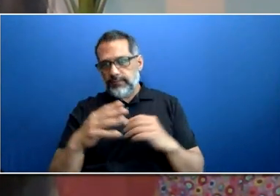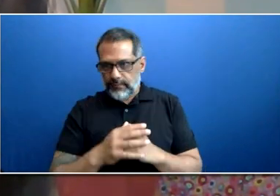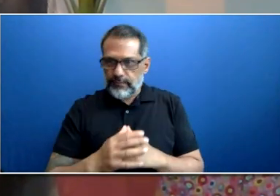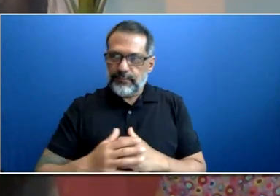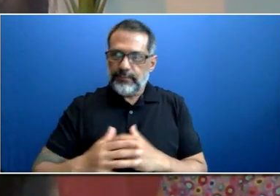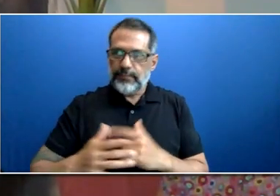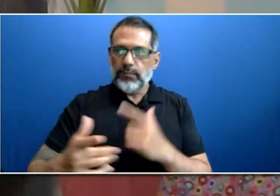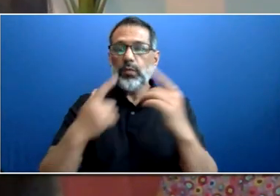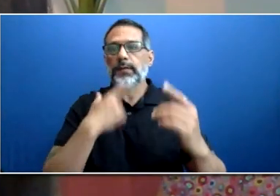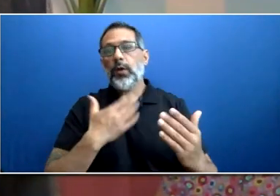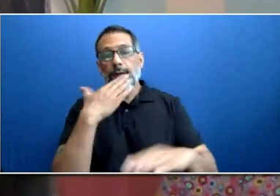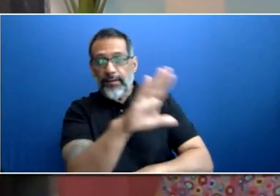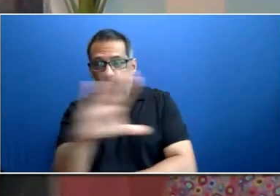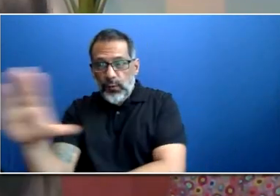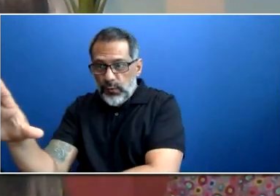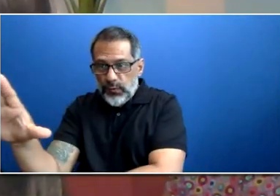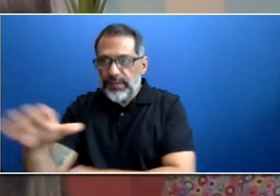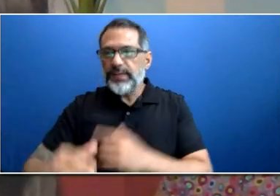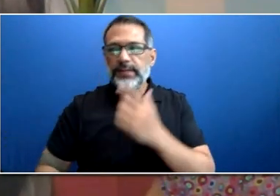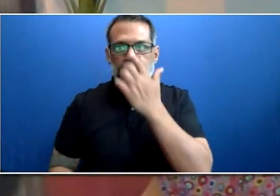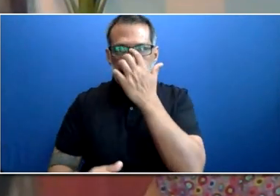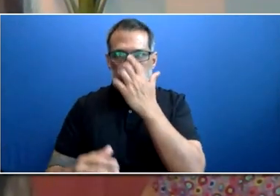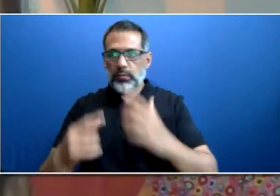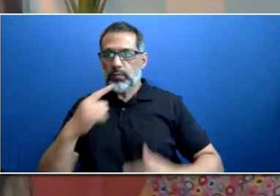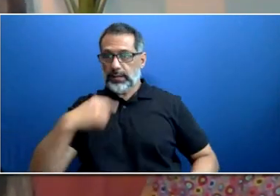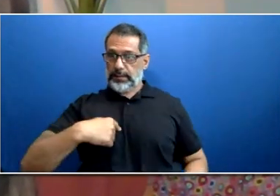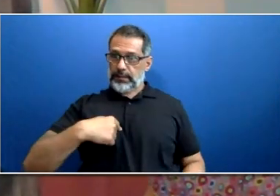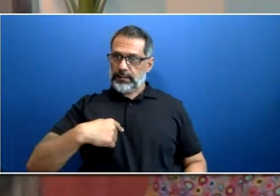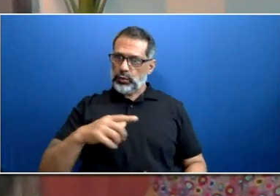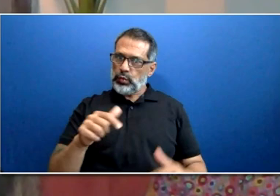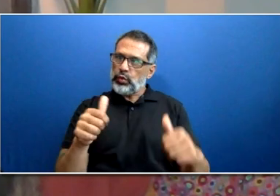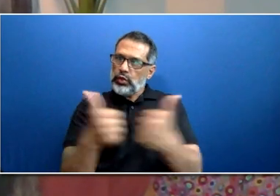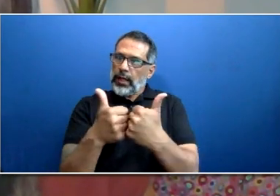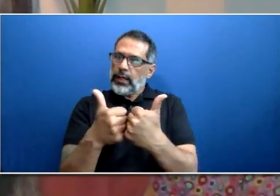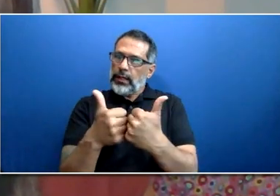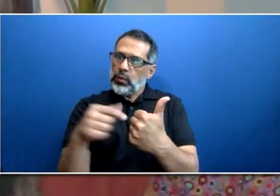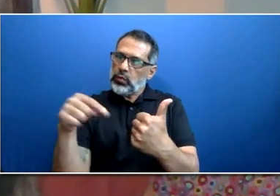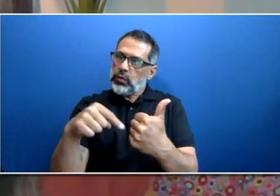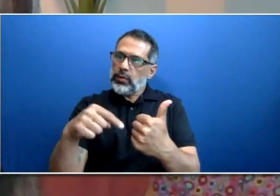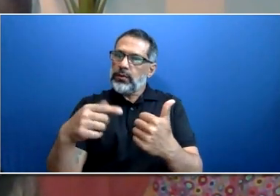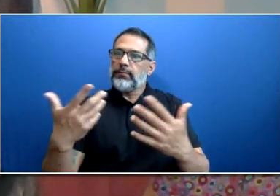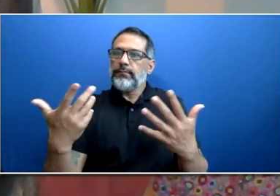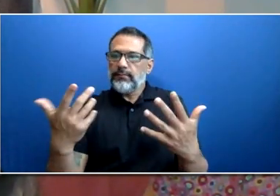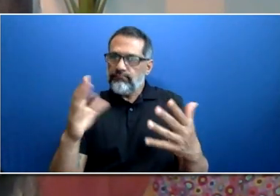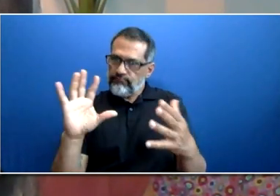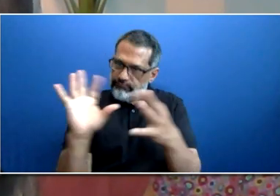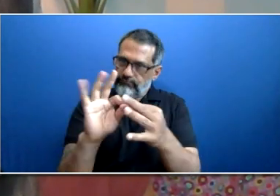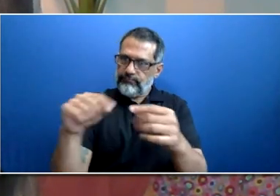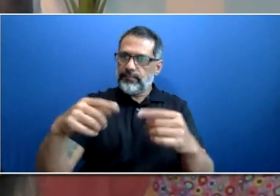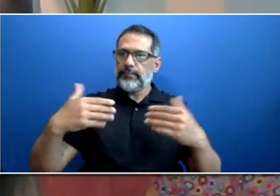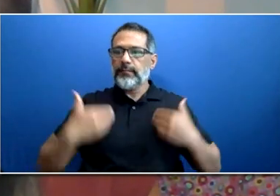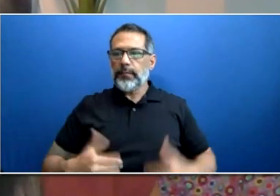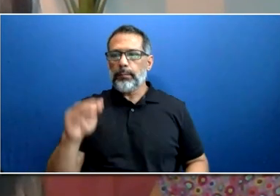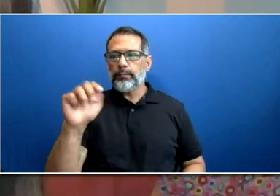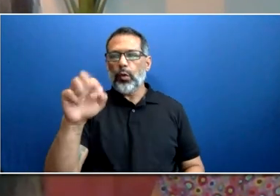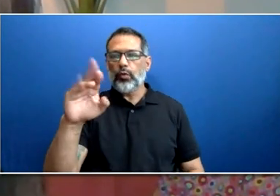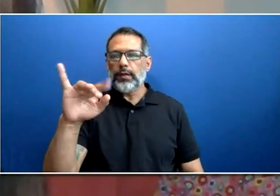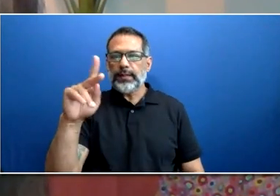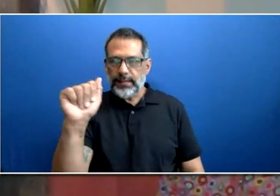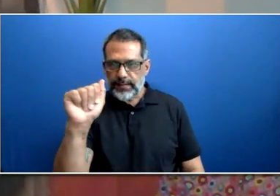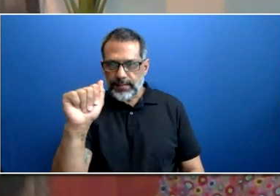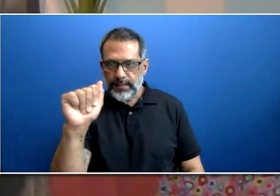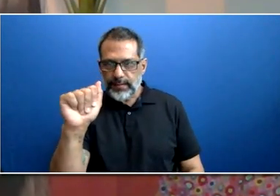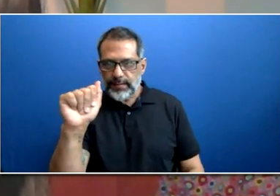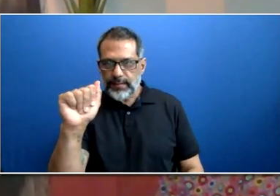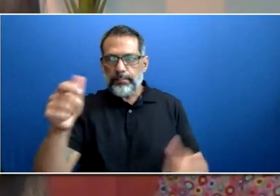but I was having some challenges on my end. My name is Marika, and I'm the manager of Outreach and Diversity. You've heard